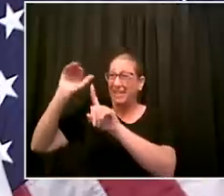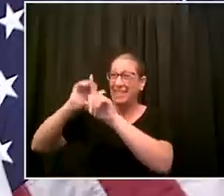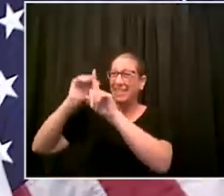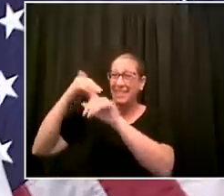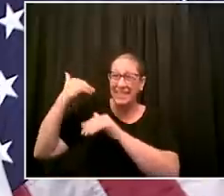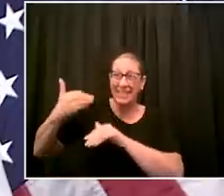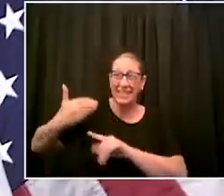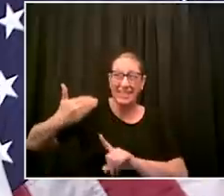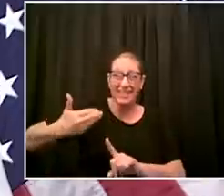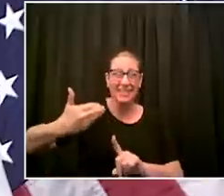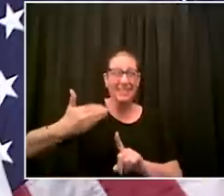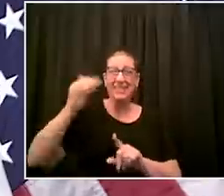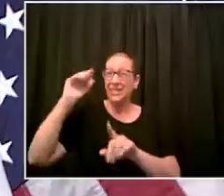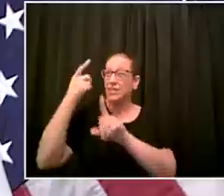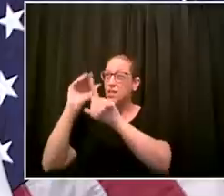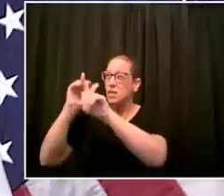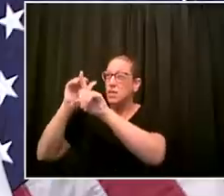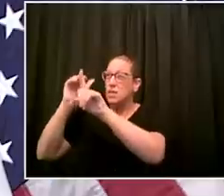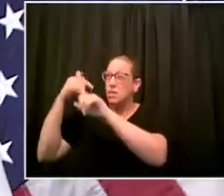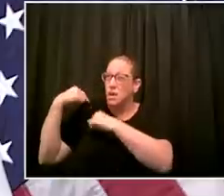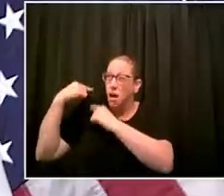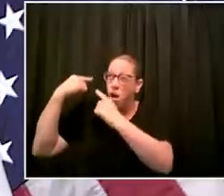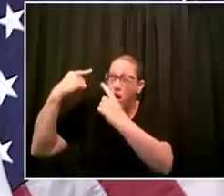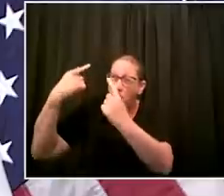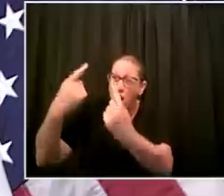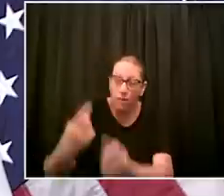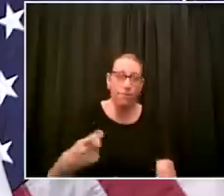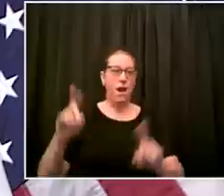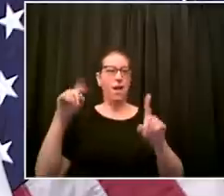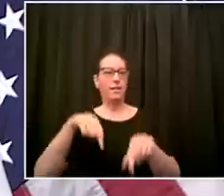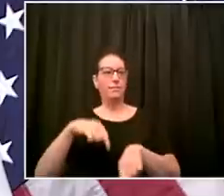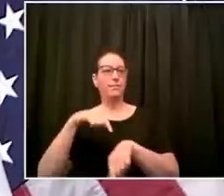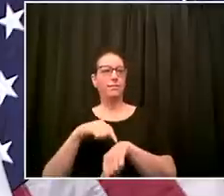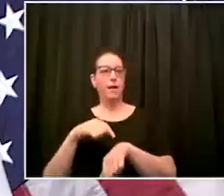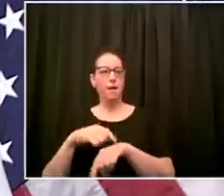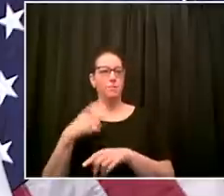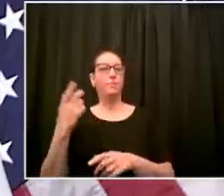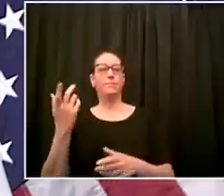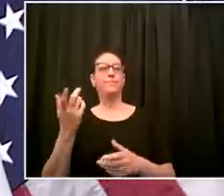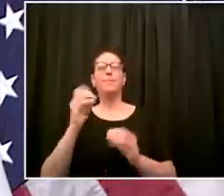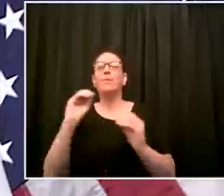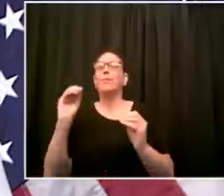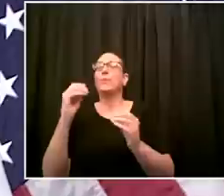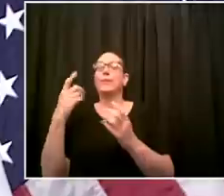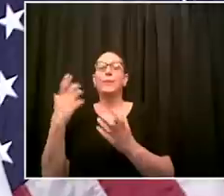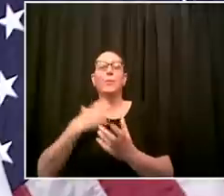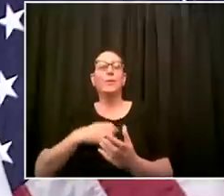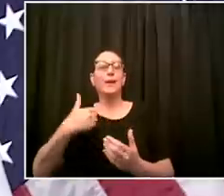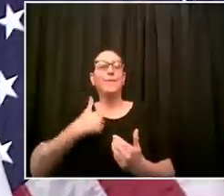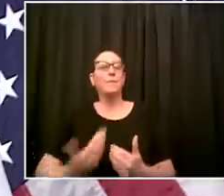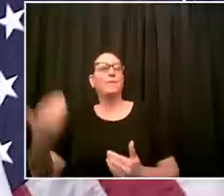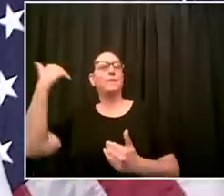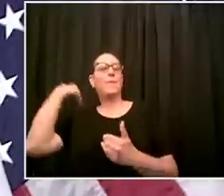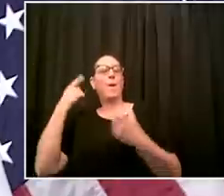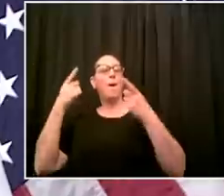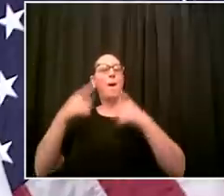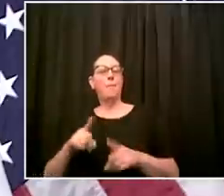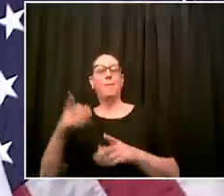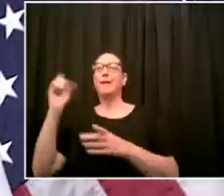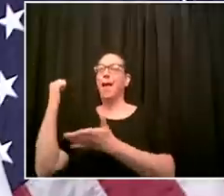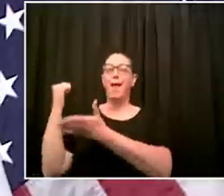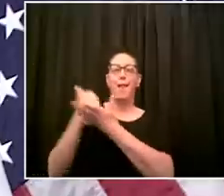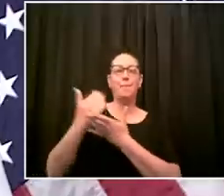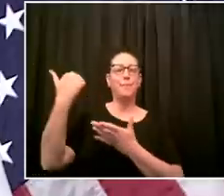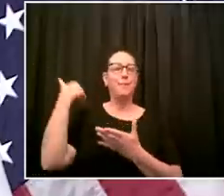another first building our own test kits here in new york city these test kits are the way we